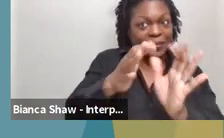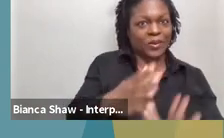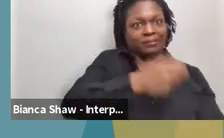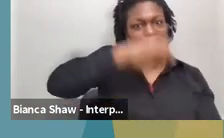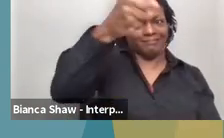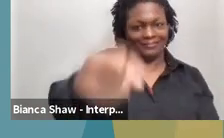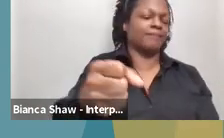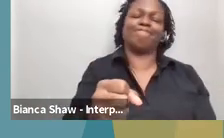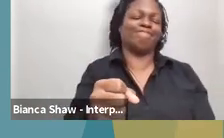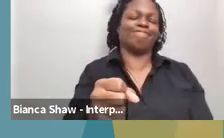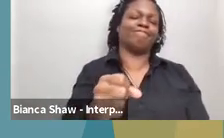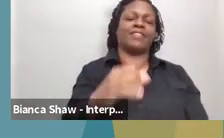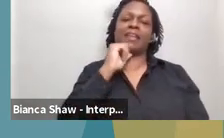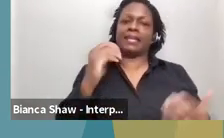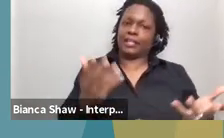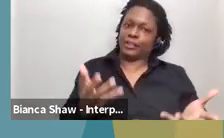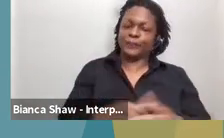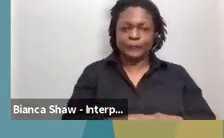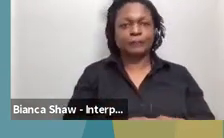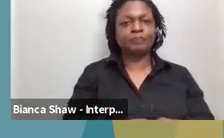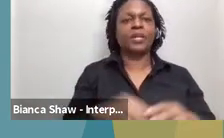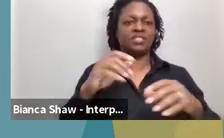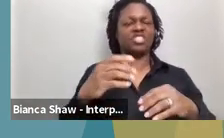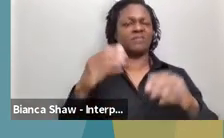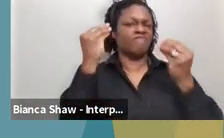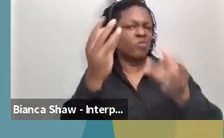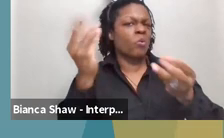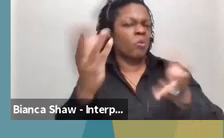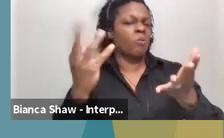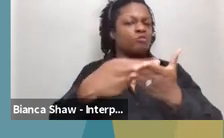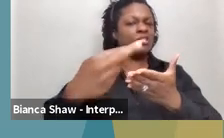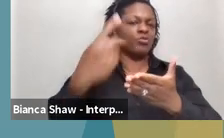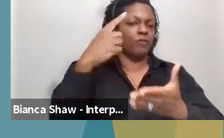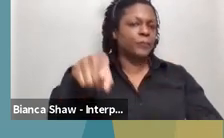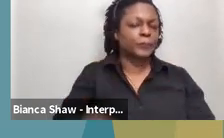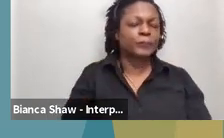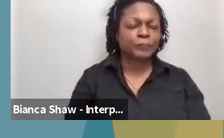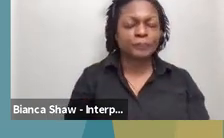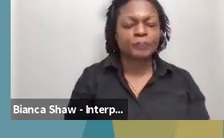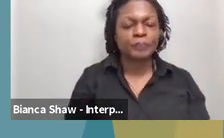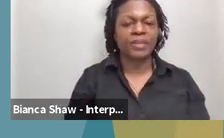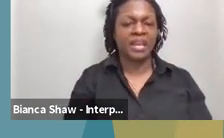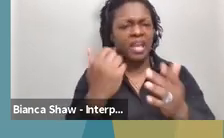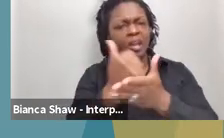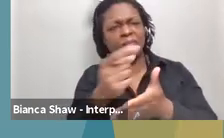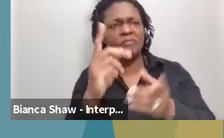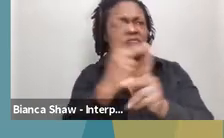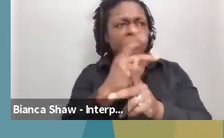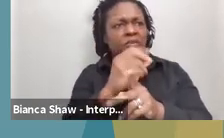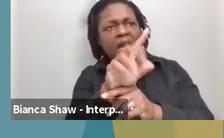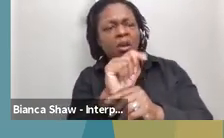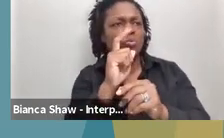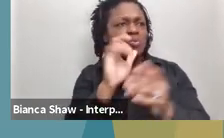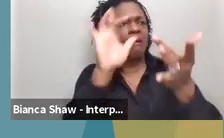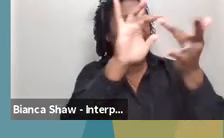our, um, program, but we absolutely can be a resource to you and help you, uh, figure out where those agencies are